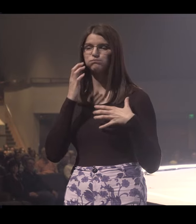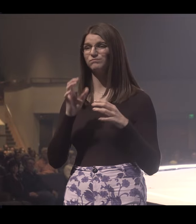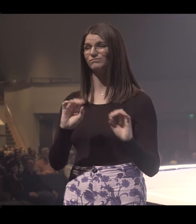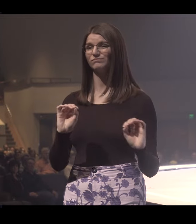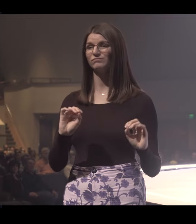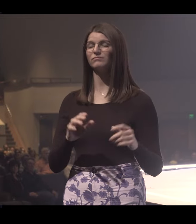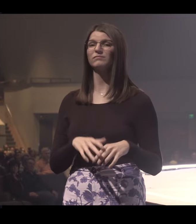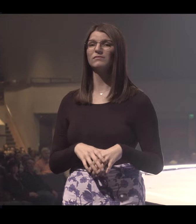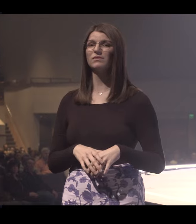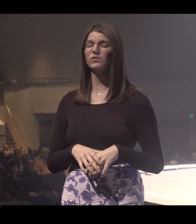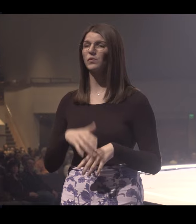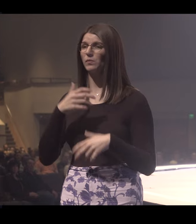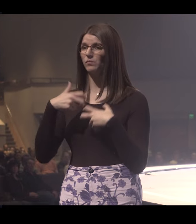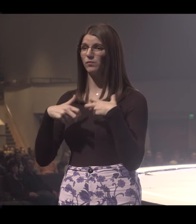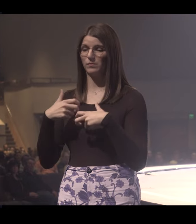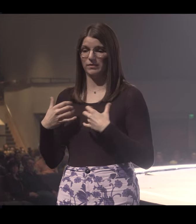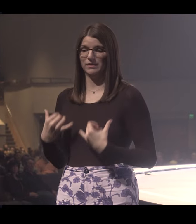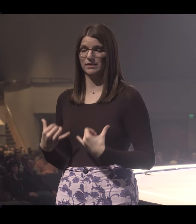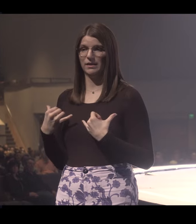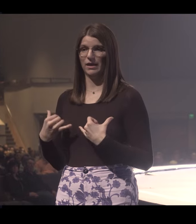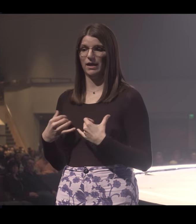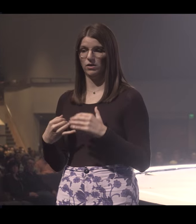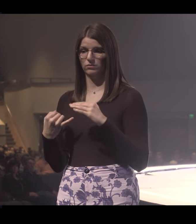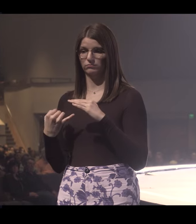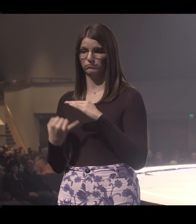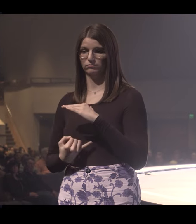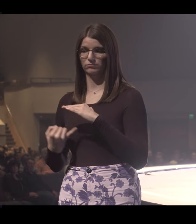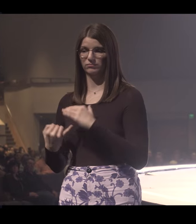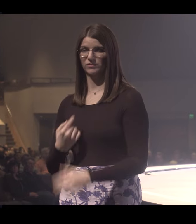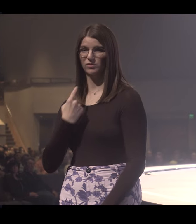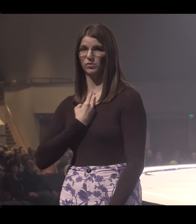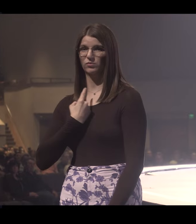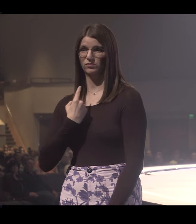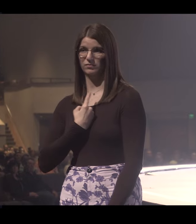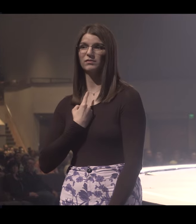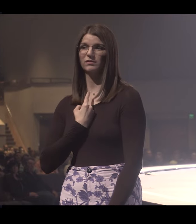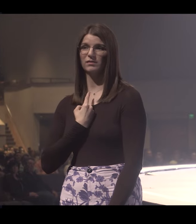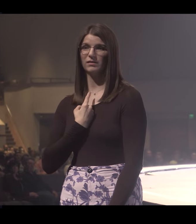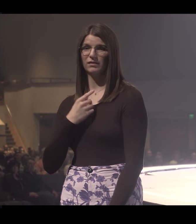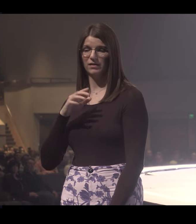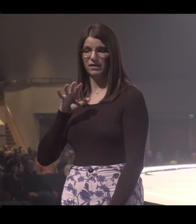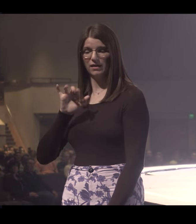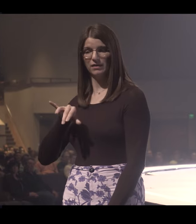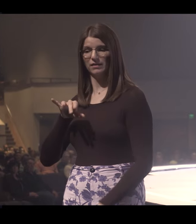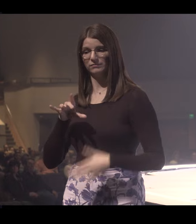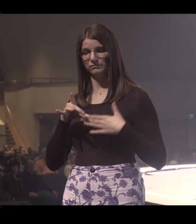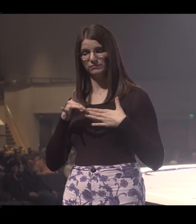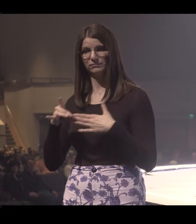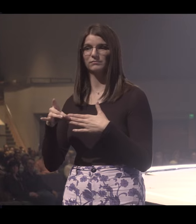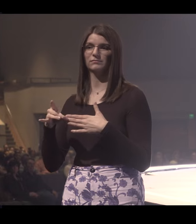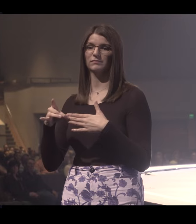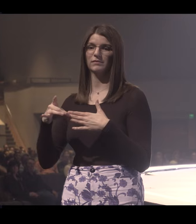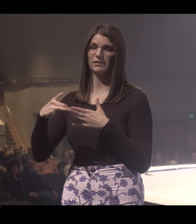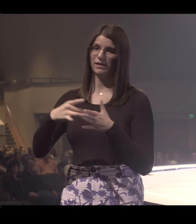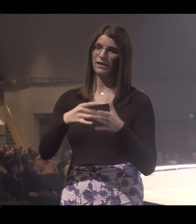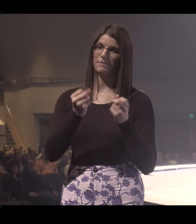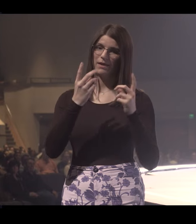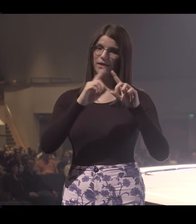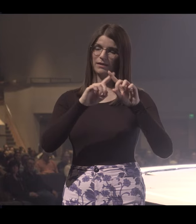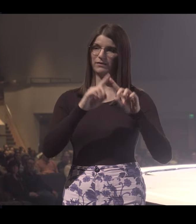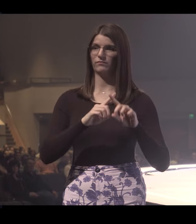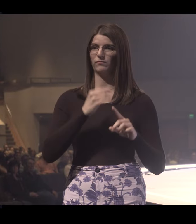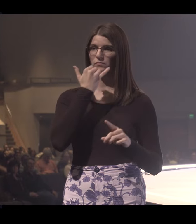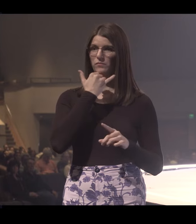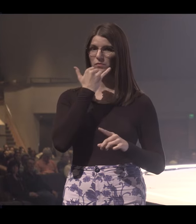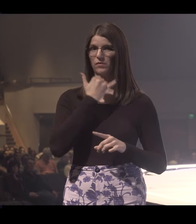obesity. The epidemic of our day is our loneliness and isolation. And it is leading to many of the other ills